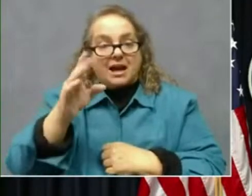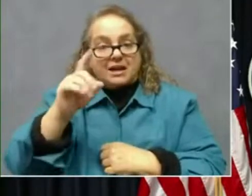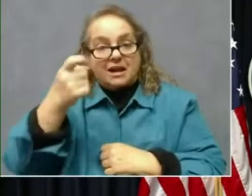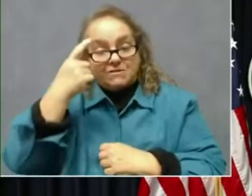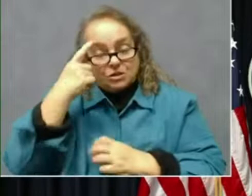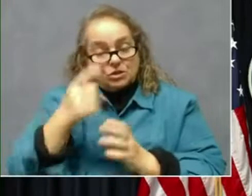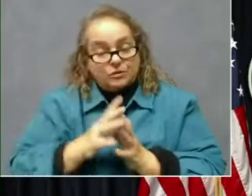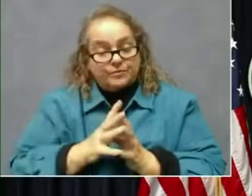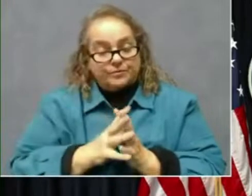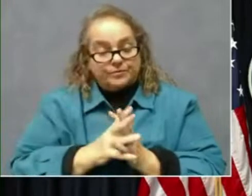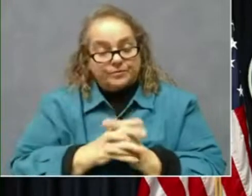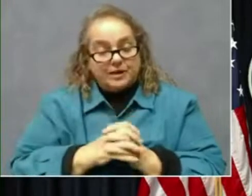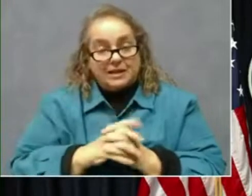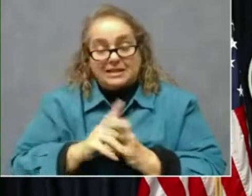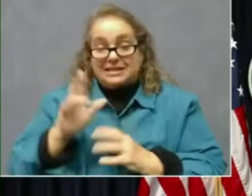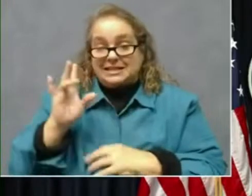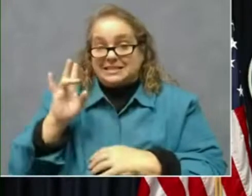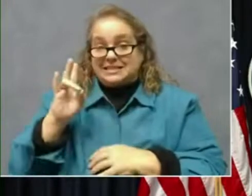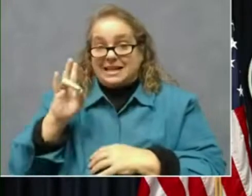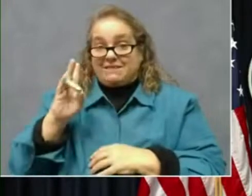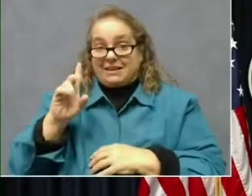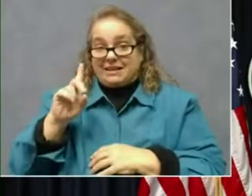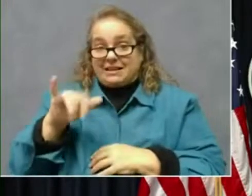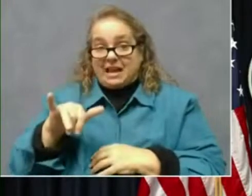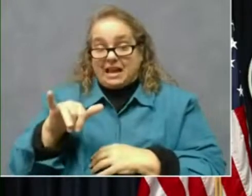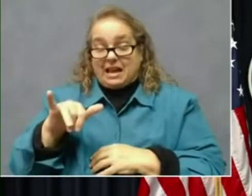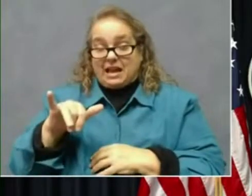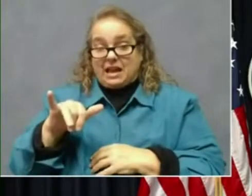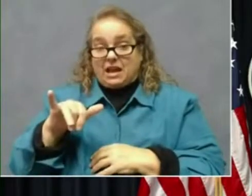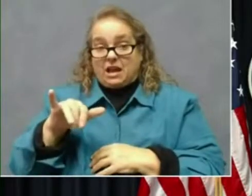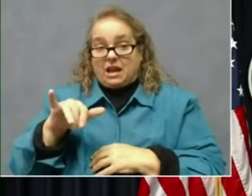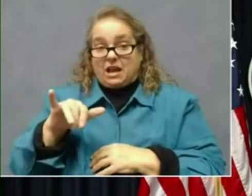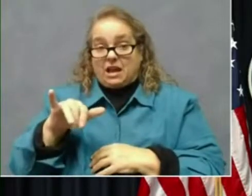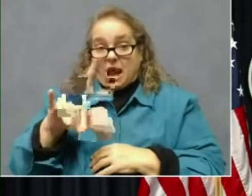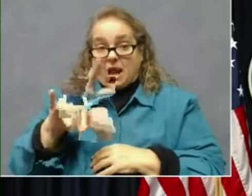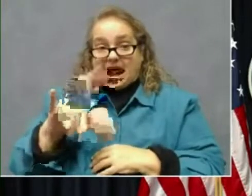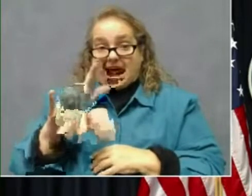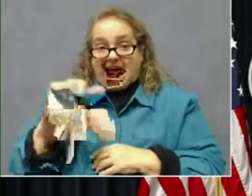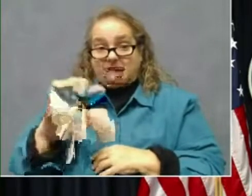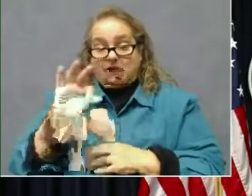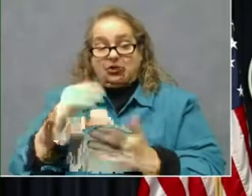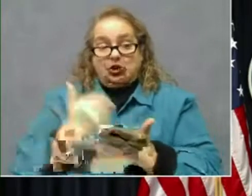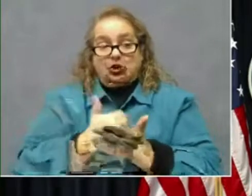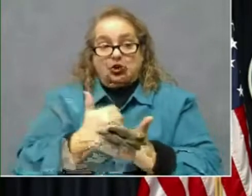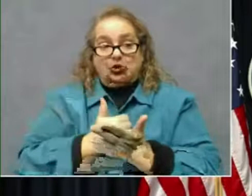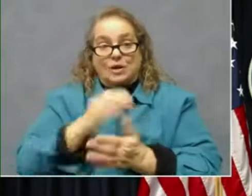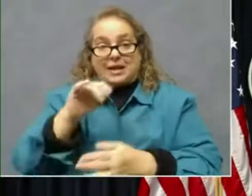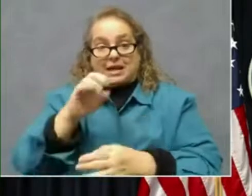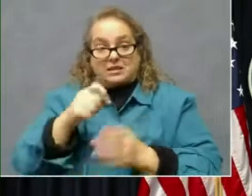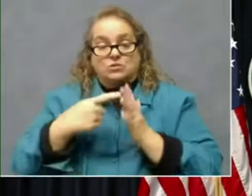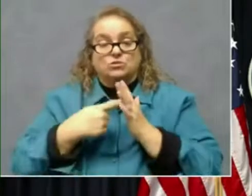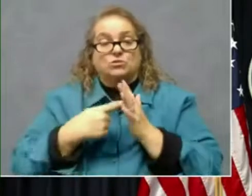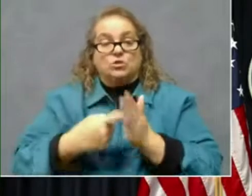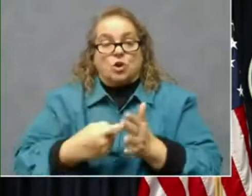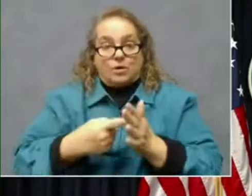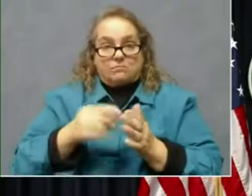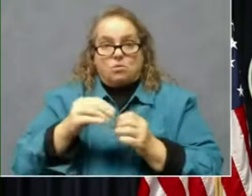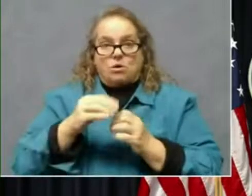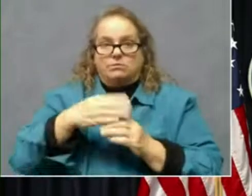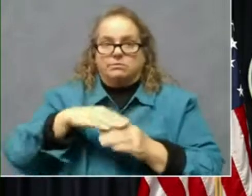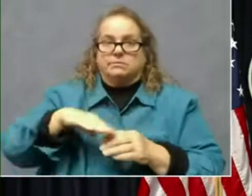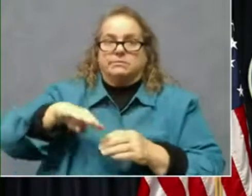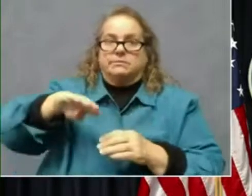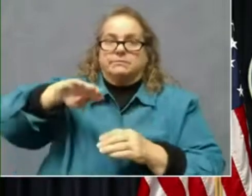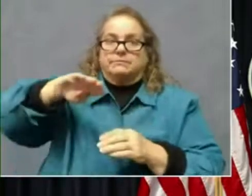seven-day rolling average of new cases is showing an upward trajectory, which should be no surprise. But